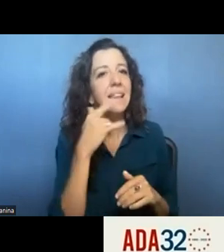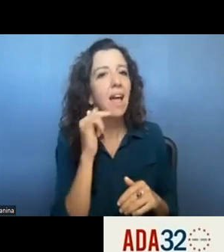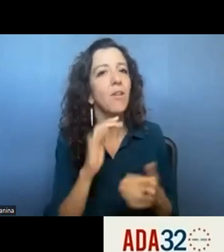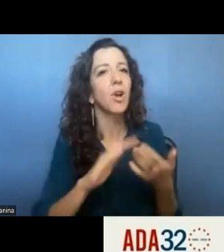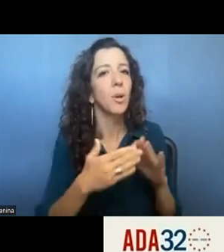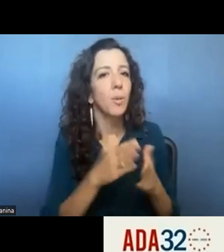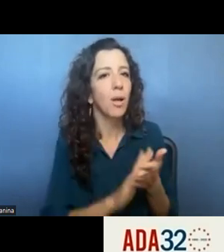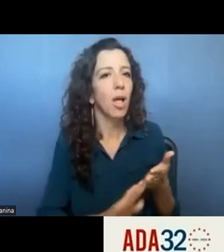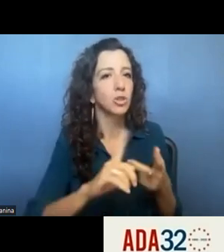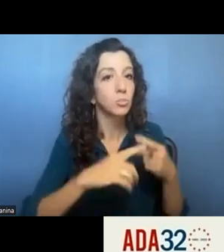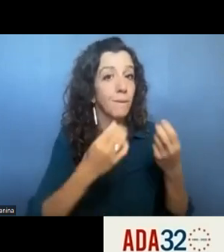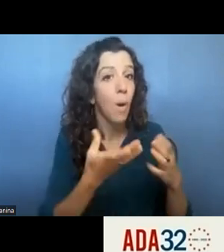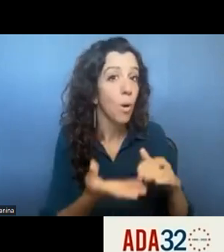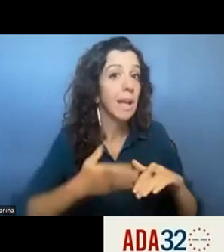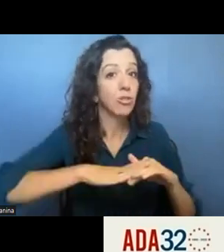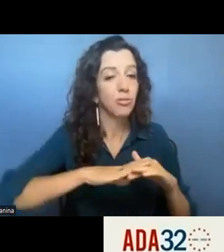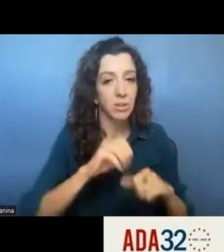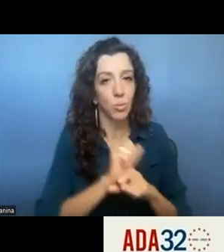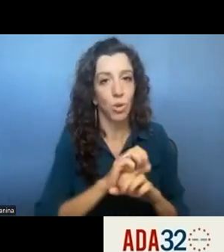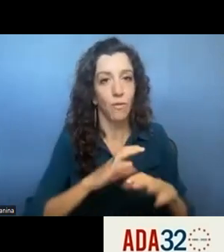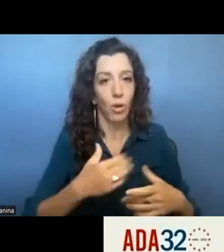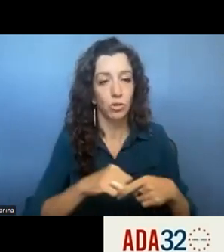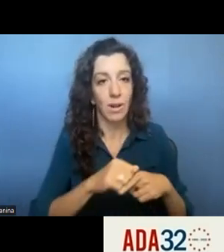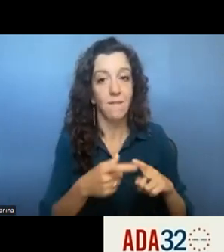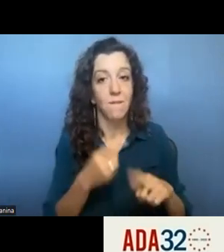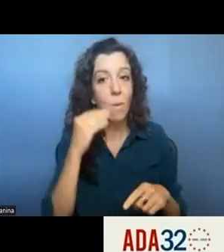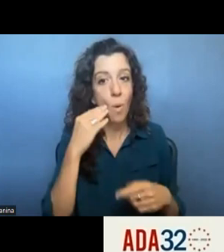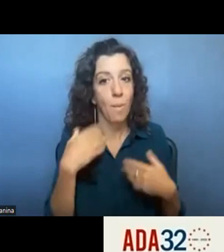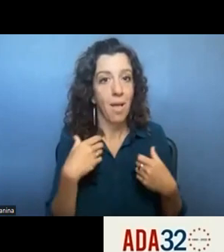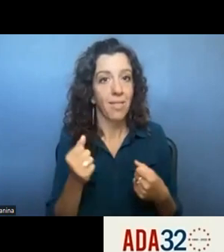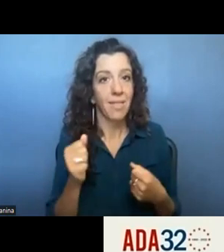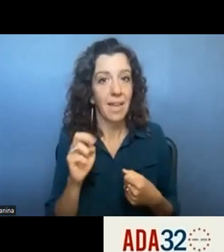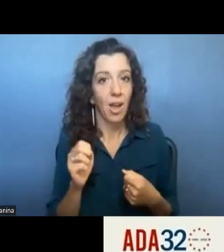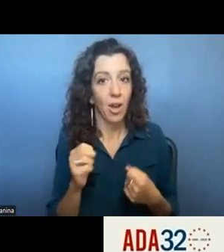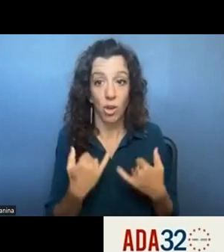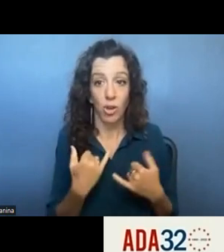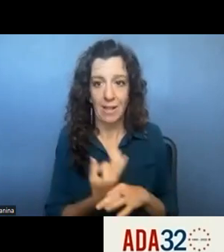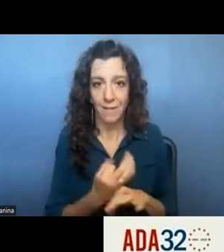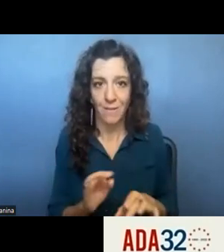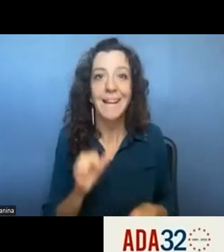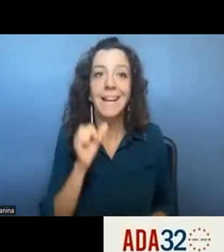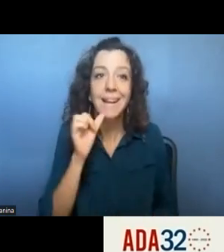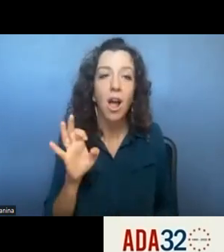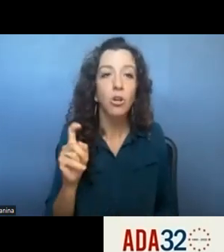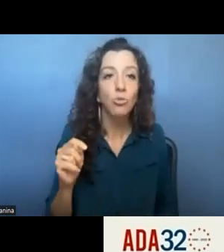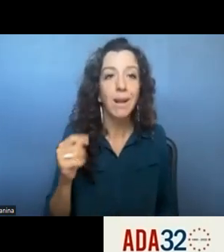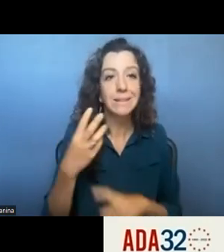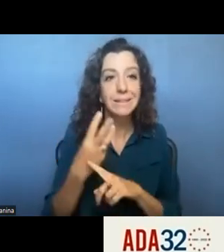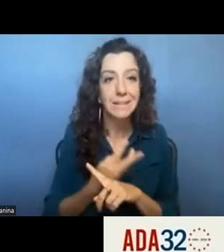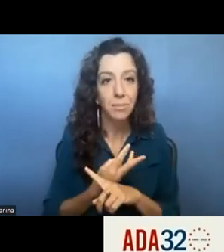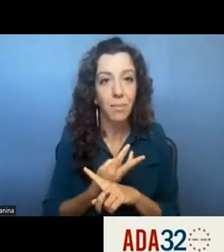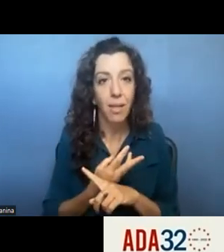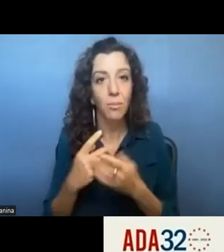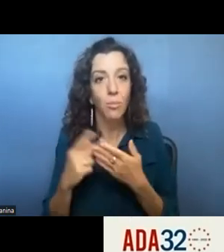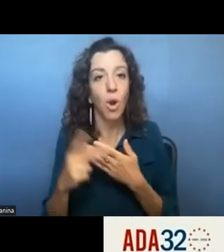training from health from home health care currently free non-credit six-month program all the way through nursing and